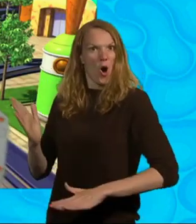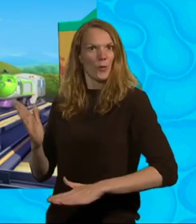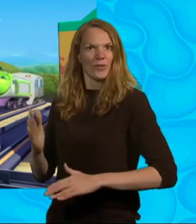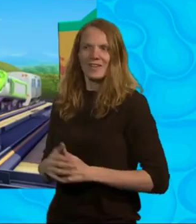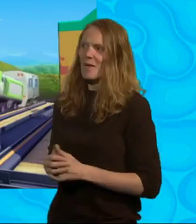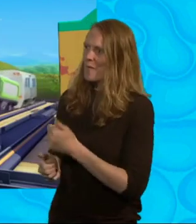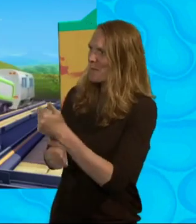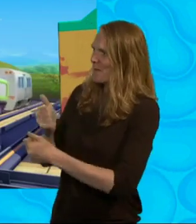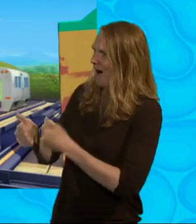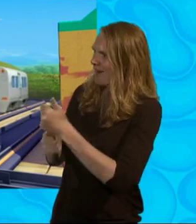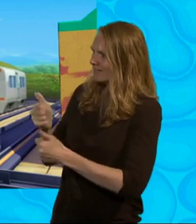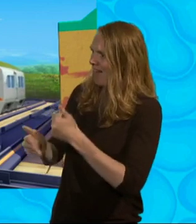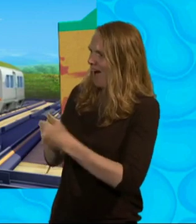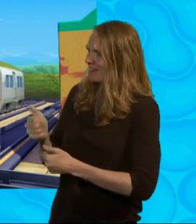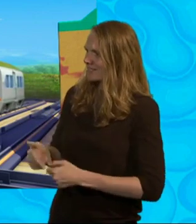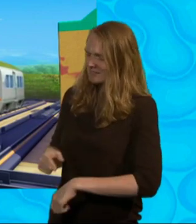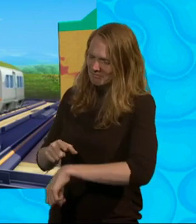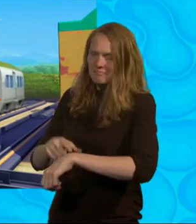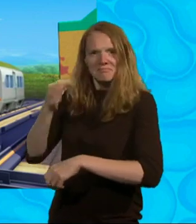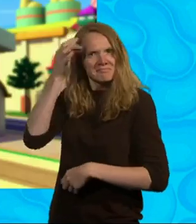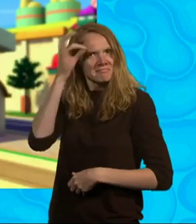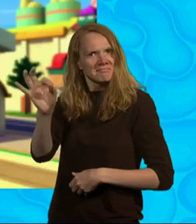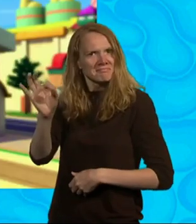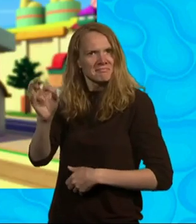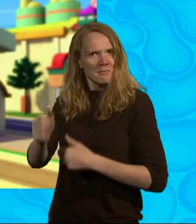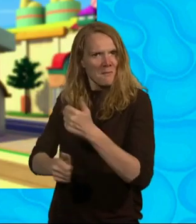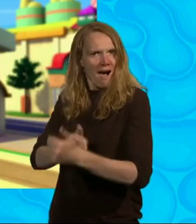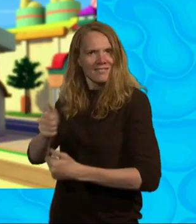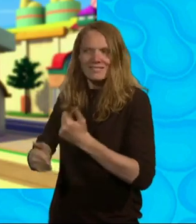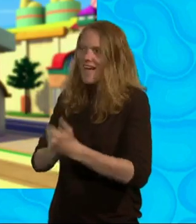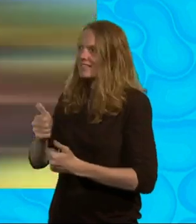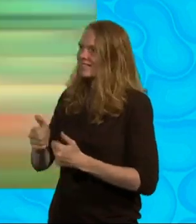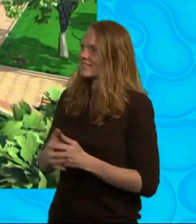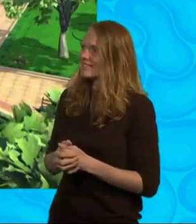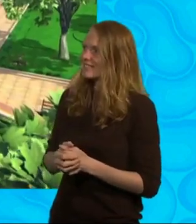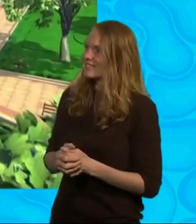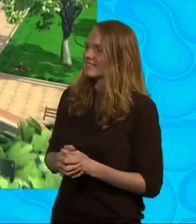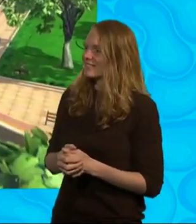Well done, Coco. It's 9.45. You're running right on time.